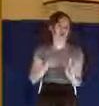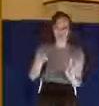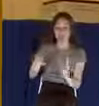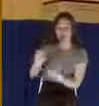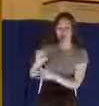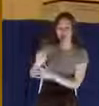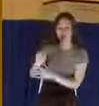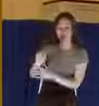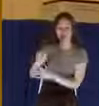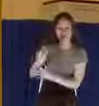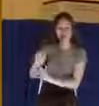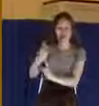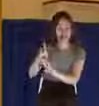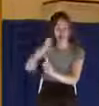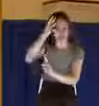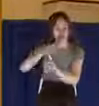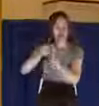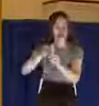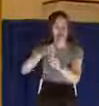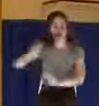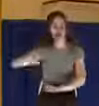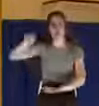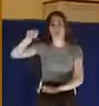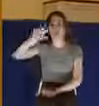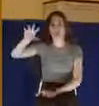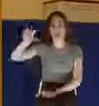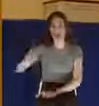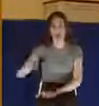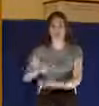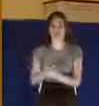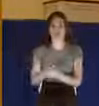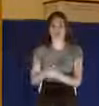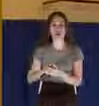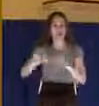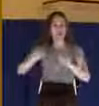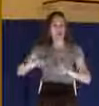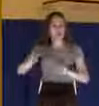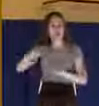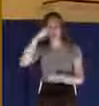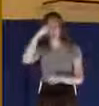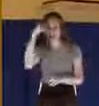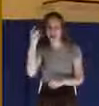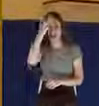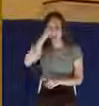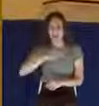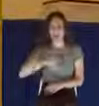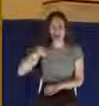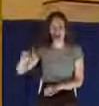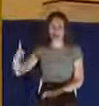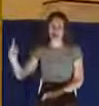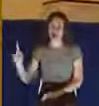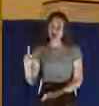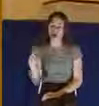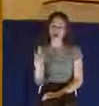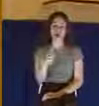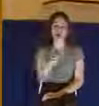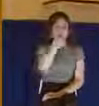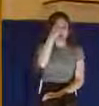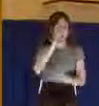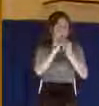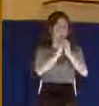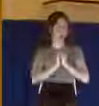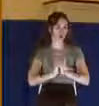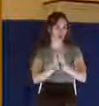North Africa. In all probability, he was a black man. He was coming there for the Passover, to worship at the Passover.